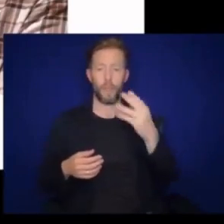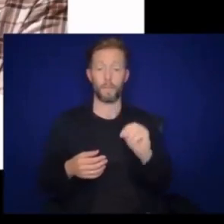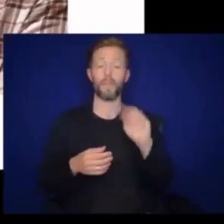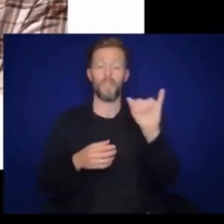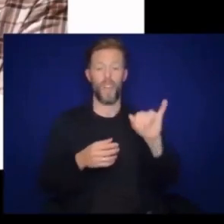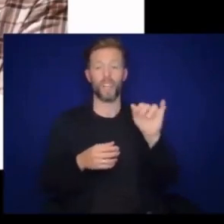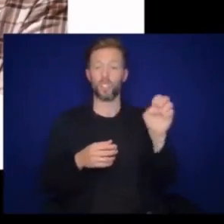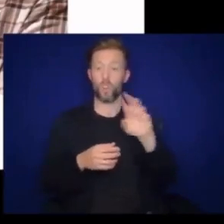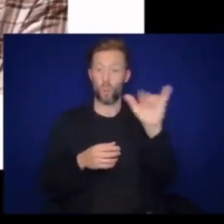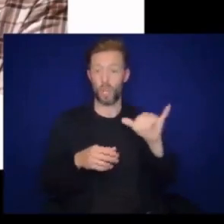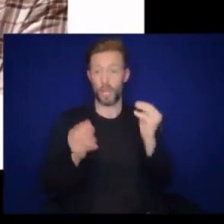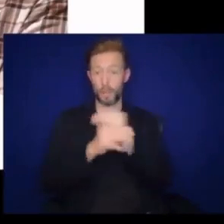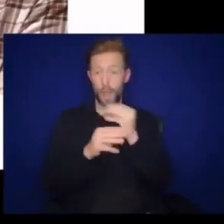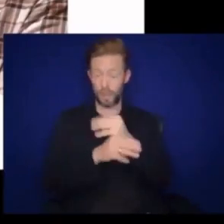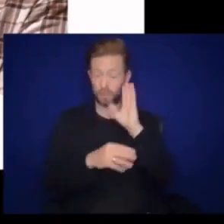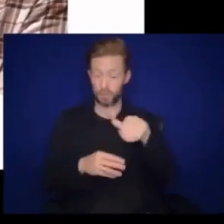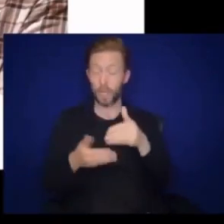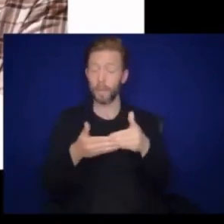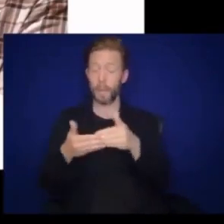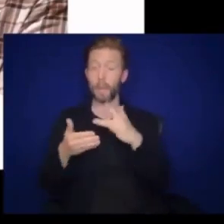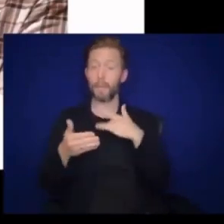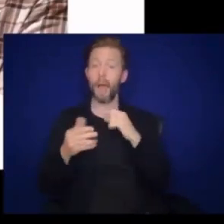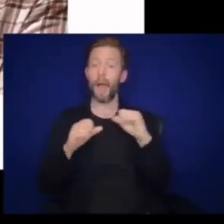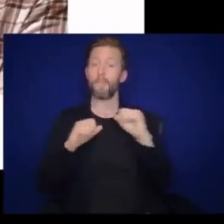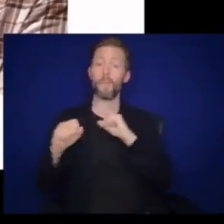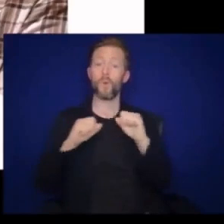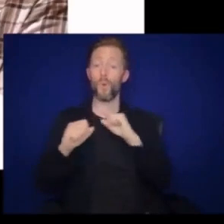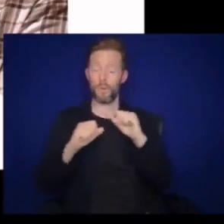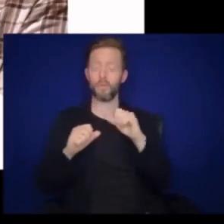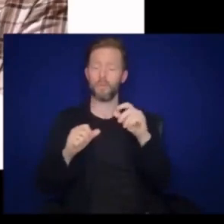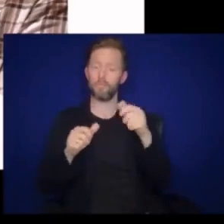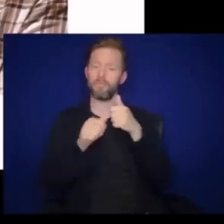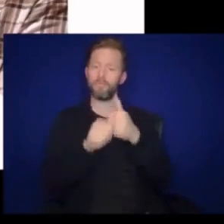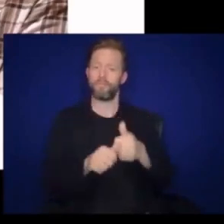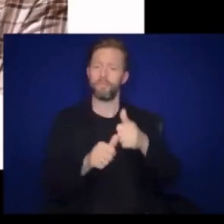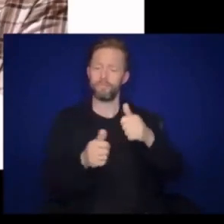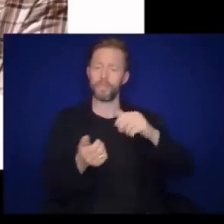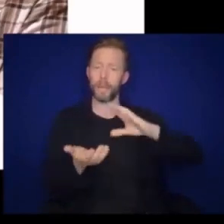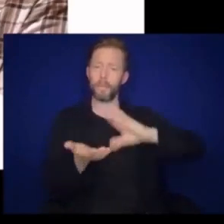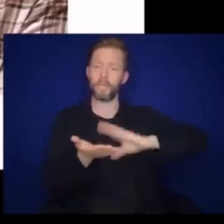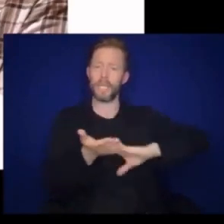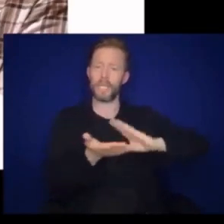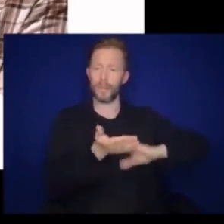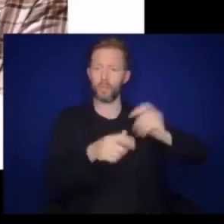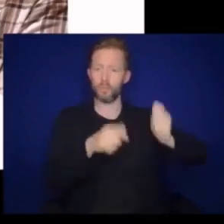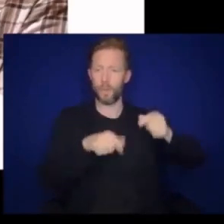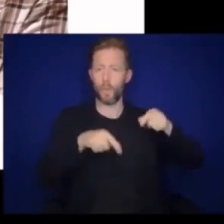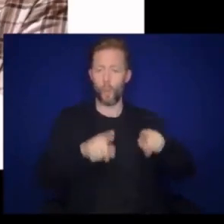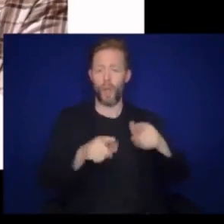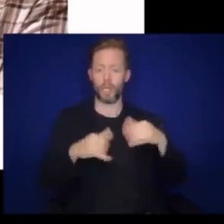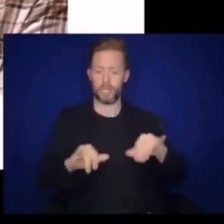One study found that babies will move rhythmically to the beat of a drum while still in utero.